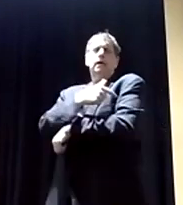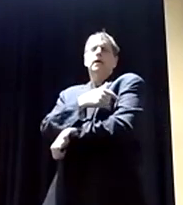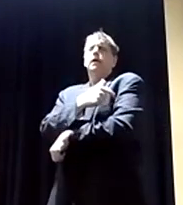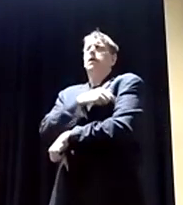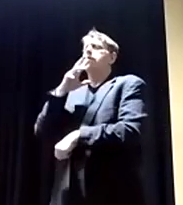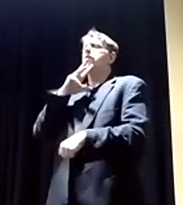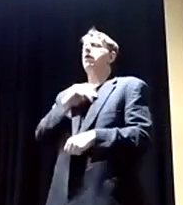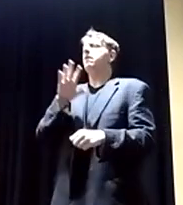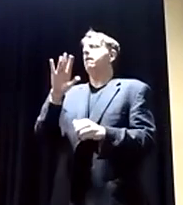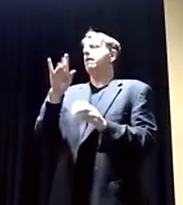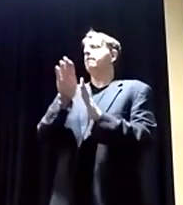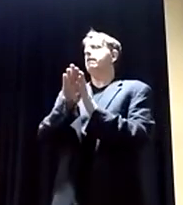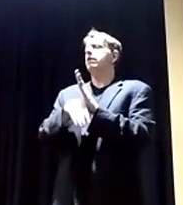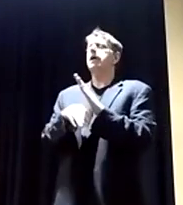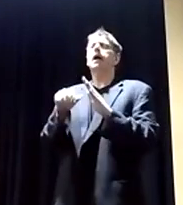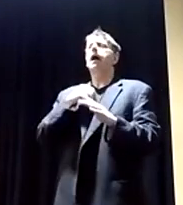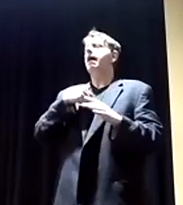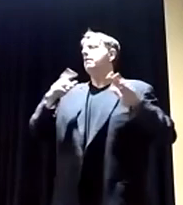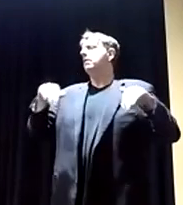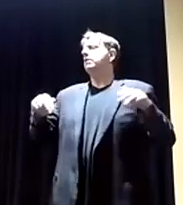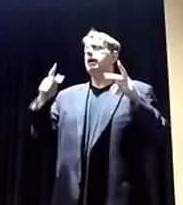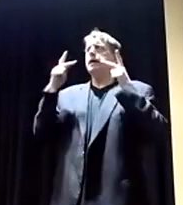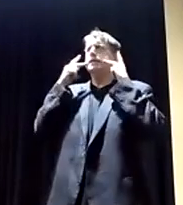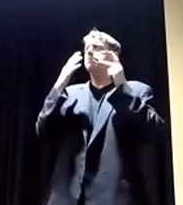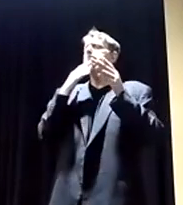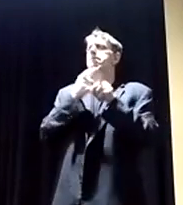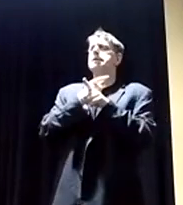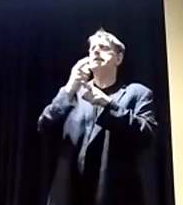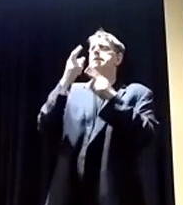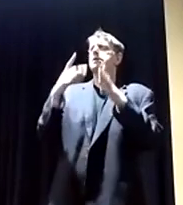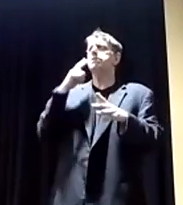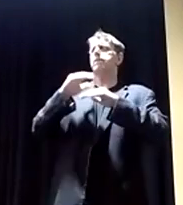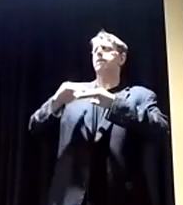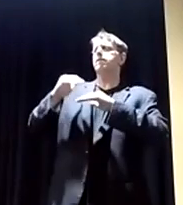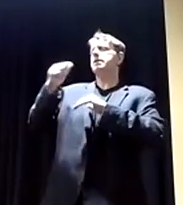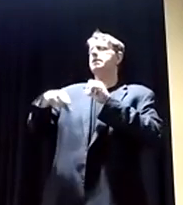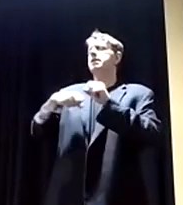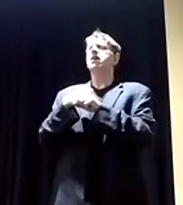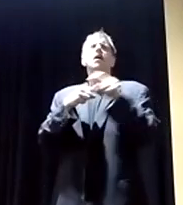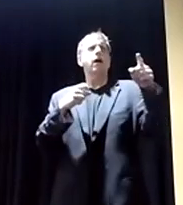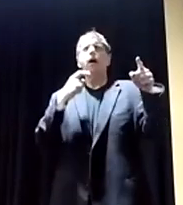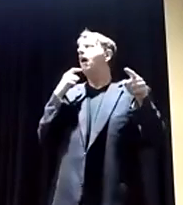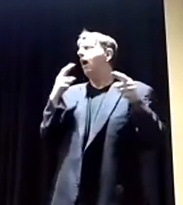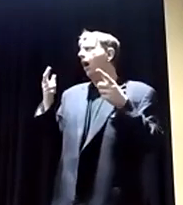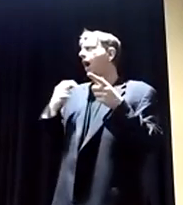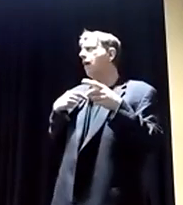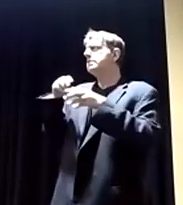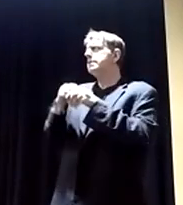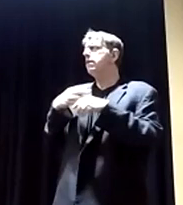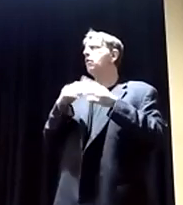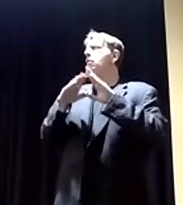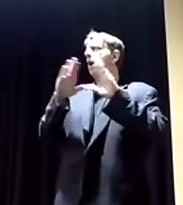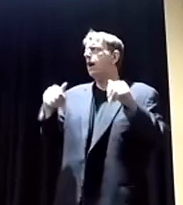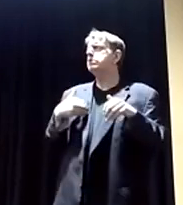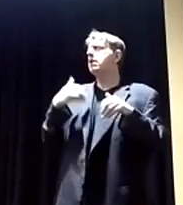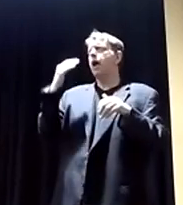And again, I haven't seen an endocrinologist over a decade, but these people will keep telling you, oh, did this, and I was in the White House, and I